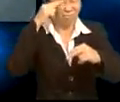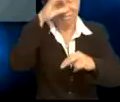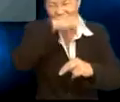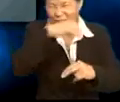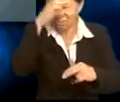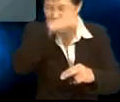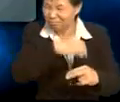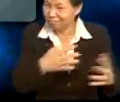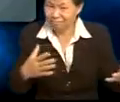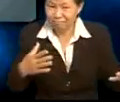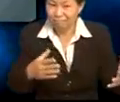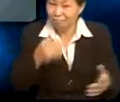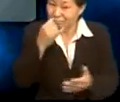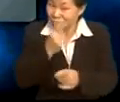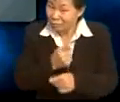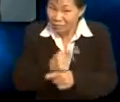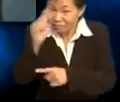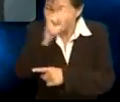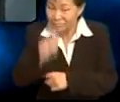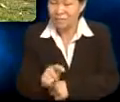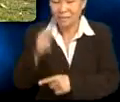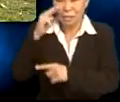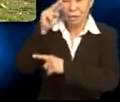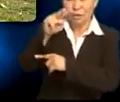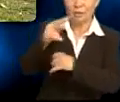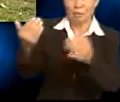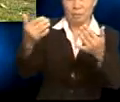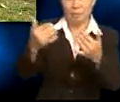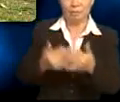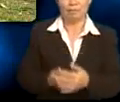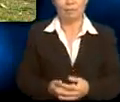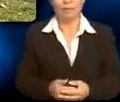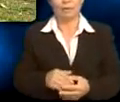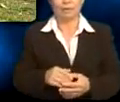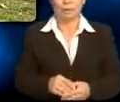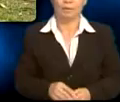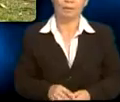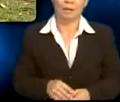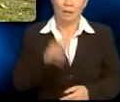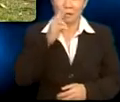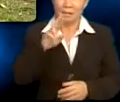it? Hmm, let's look at the replay first. Is feathers more blue than my shirt?